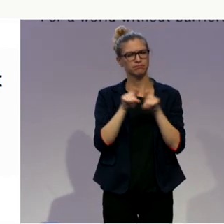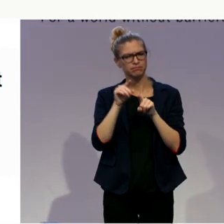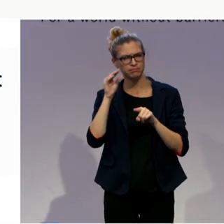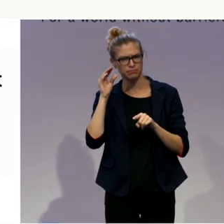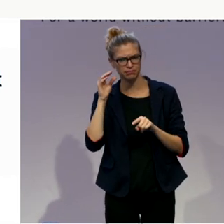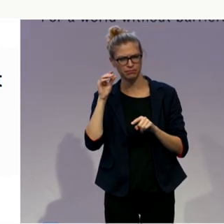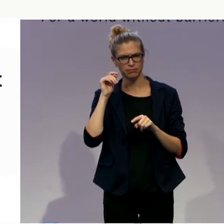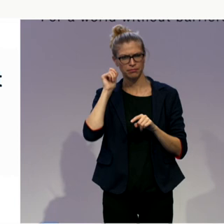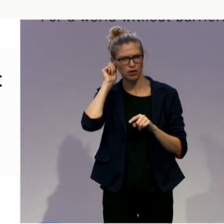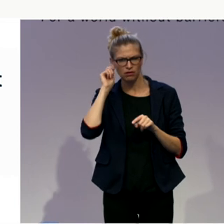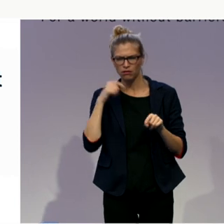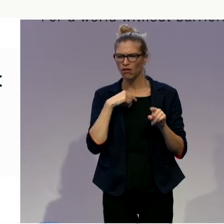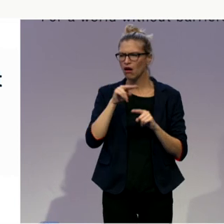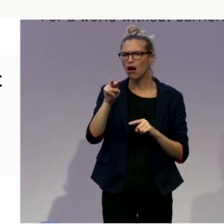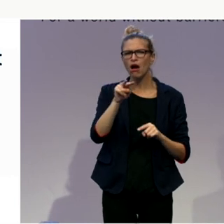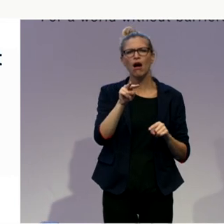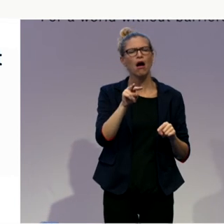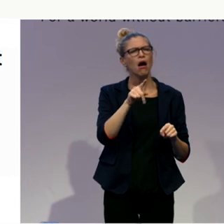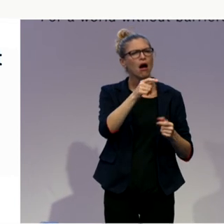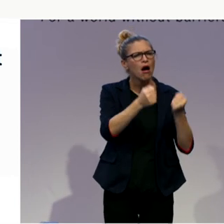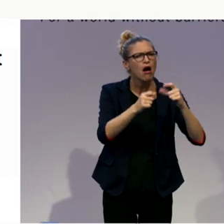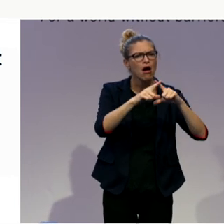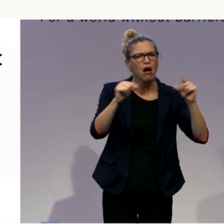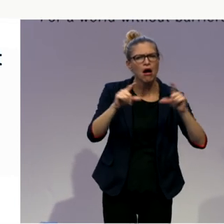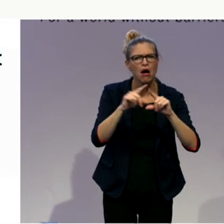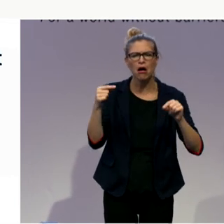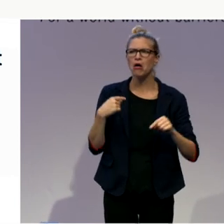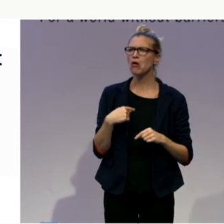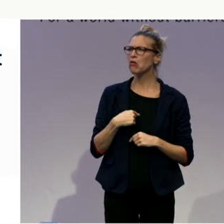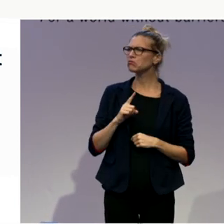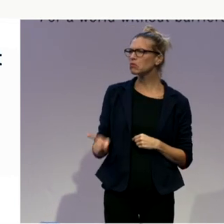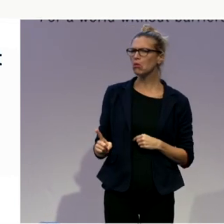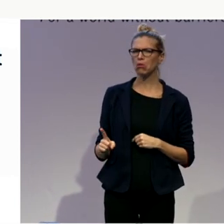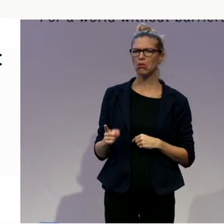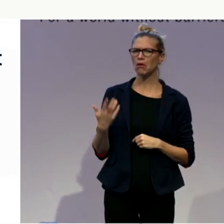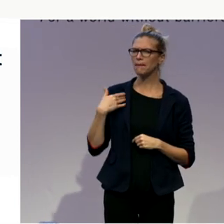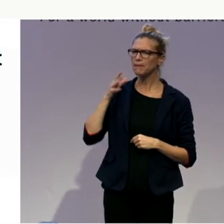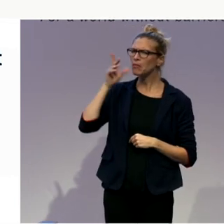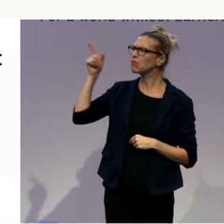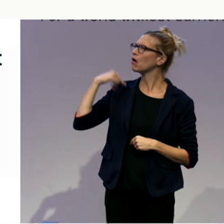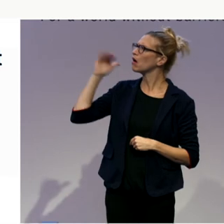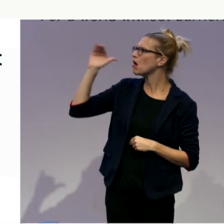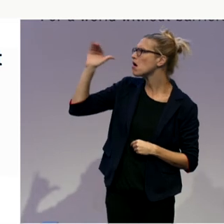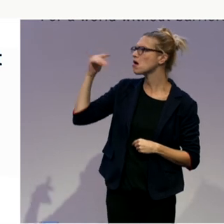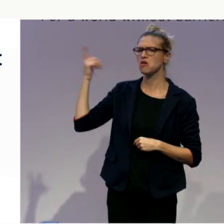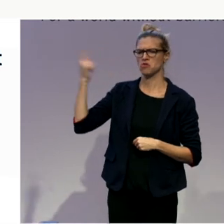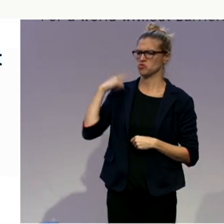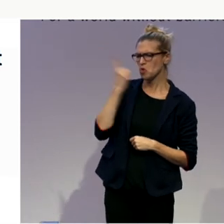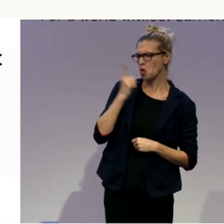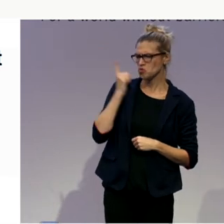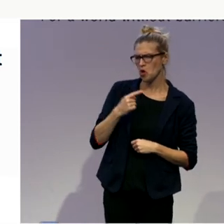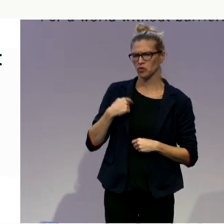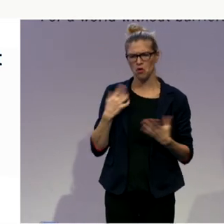license and I didn't get it. My parents opposed it to me to go for a driver's license and I was forbidden to it.